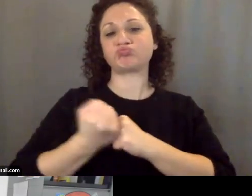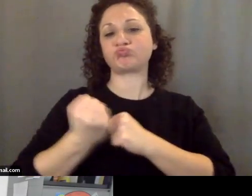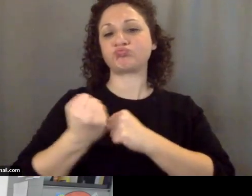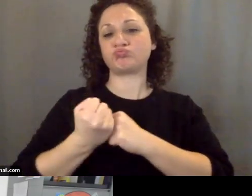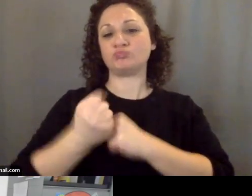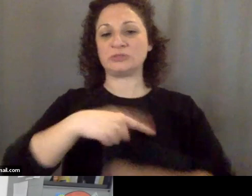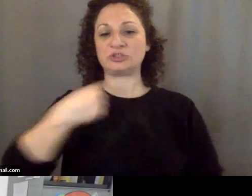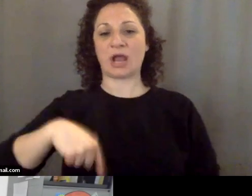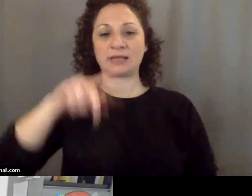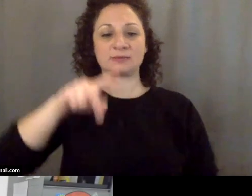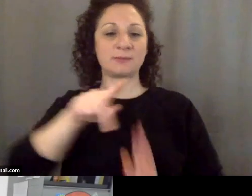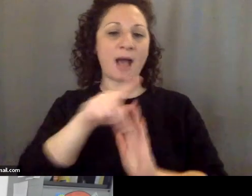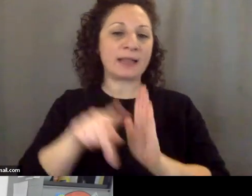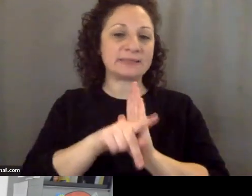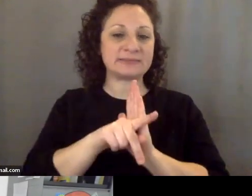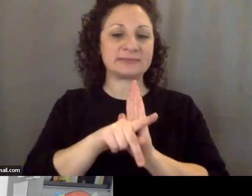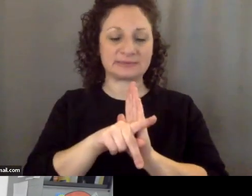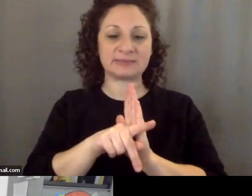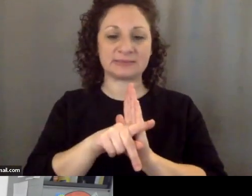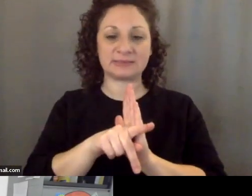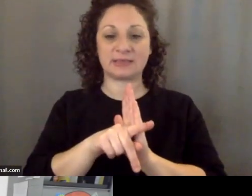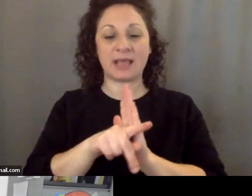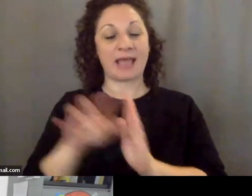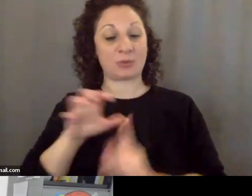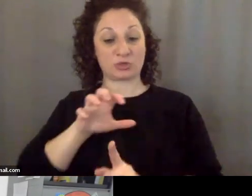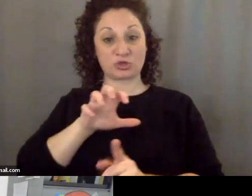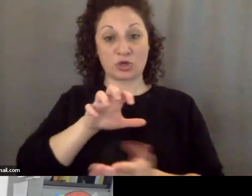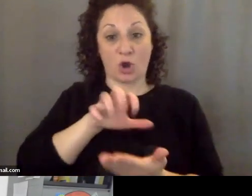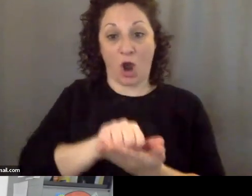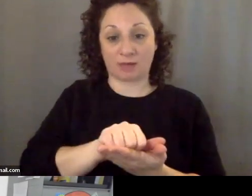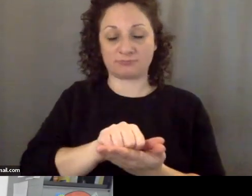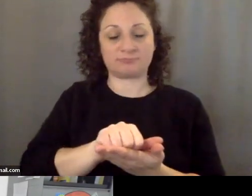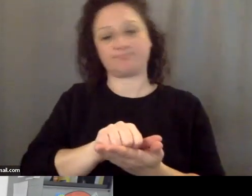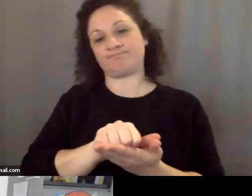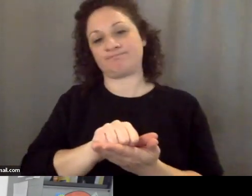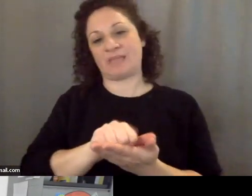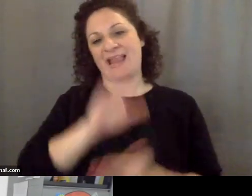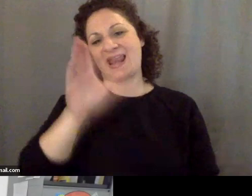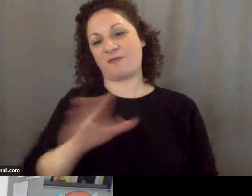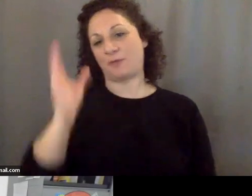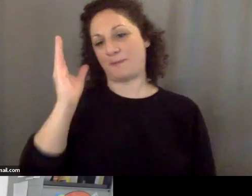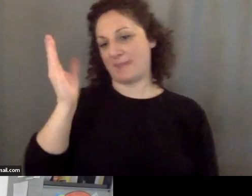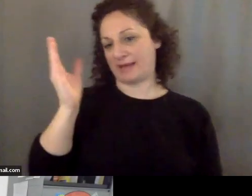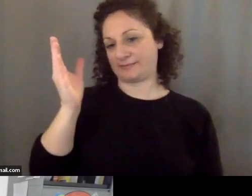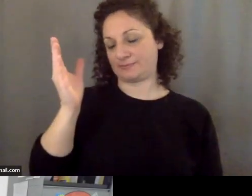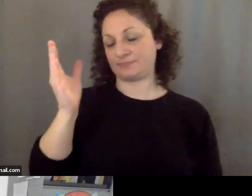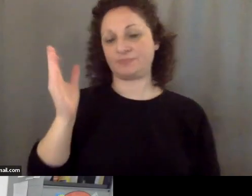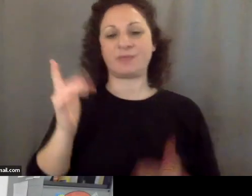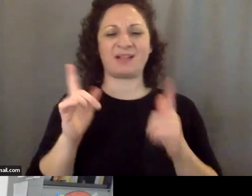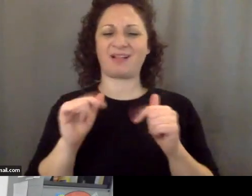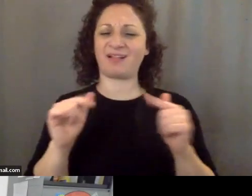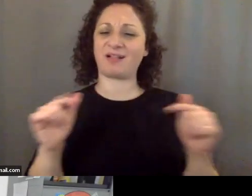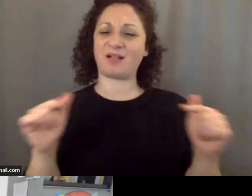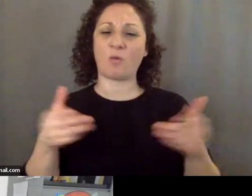And in this case it was caught and the speech was never made. But you see there are all kinds of ways to do this.